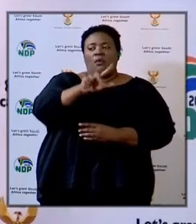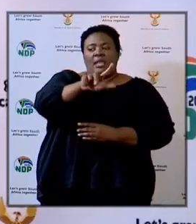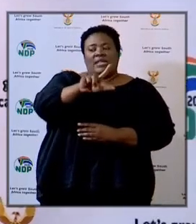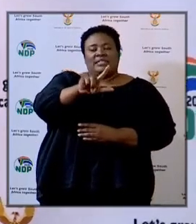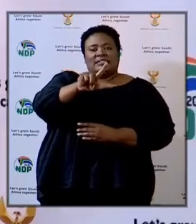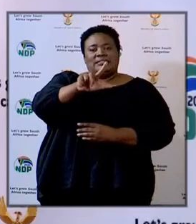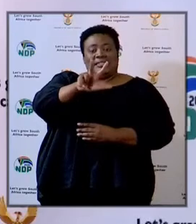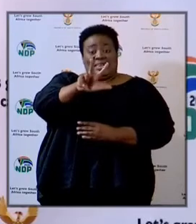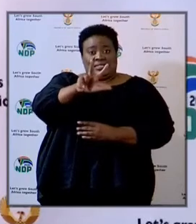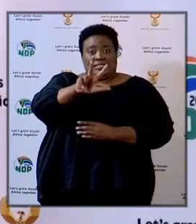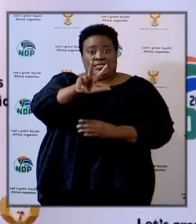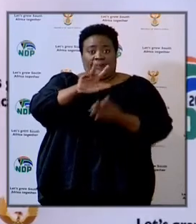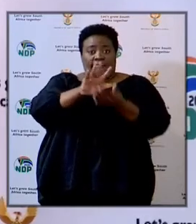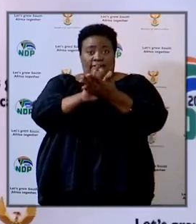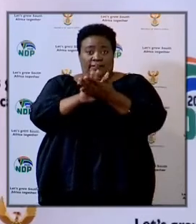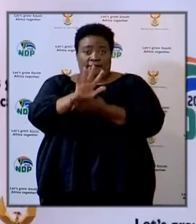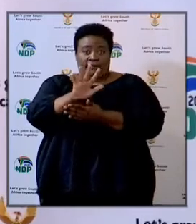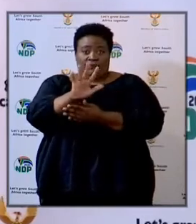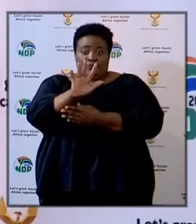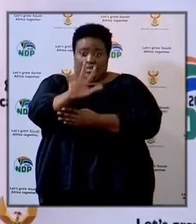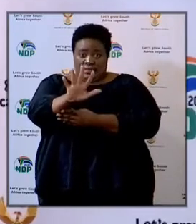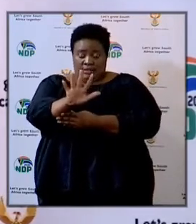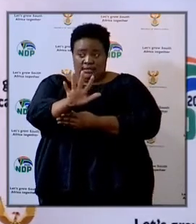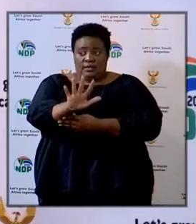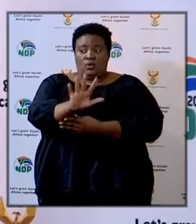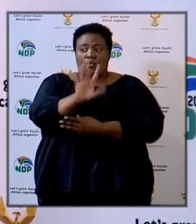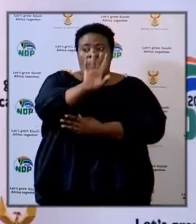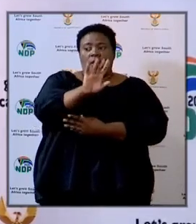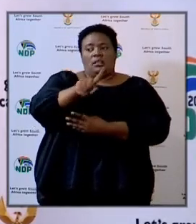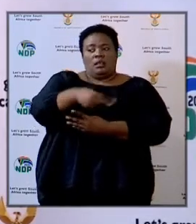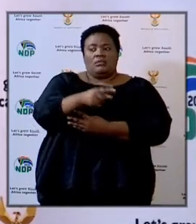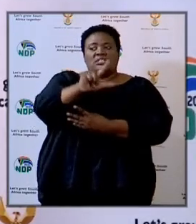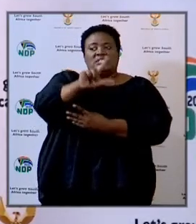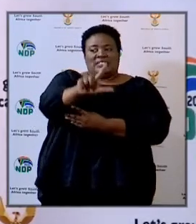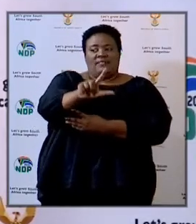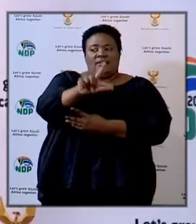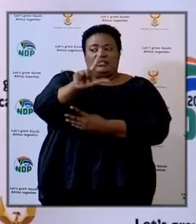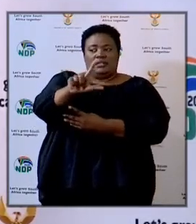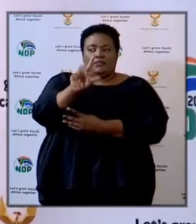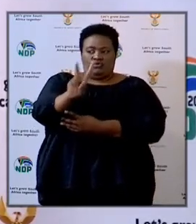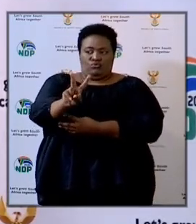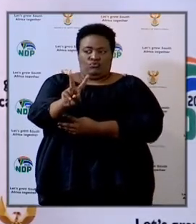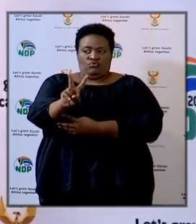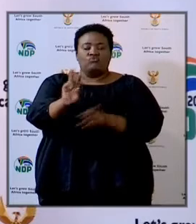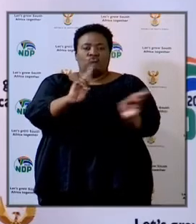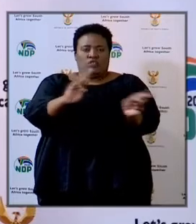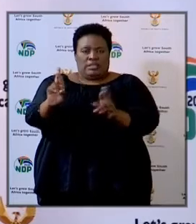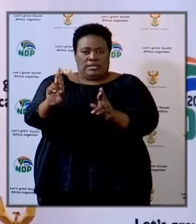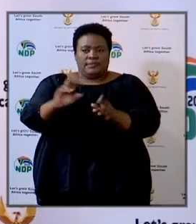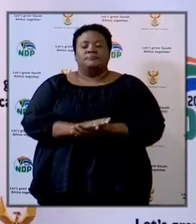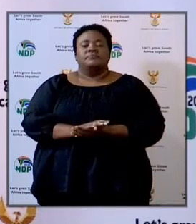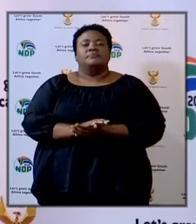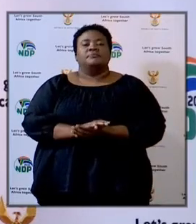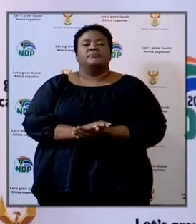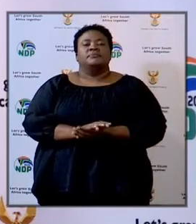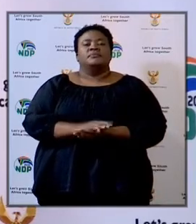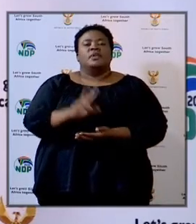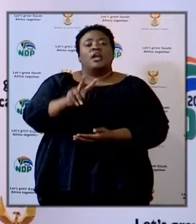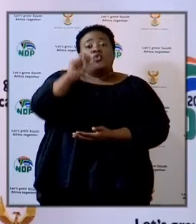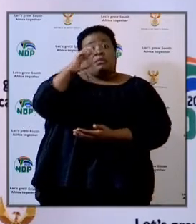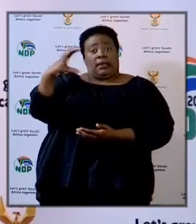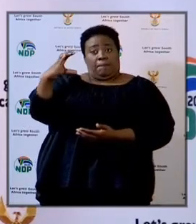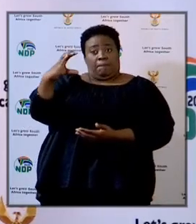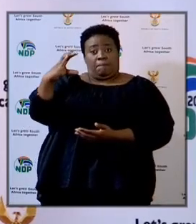1,772 were deemed to be ready. Northern Cape, Northern